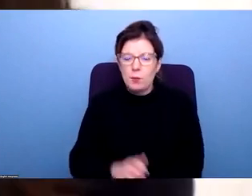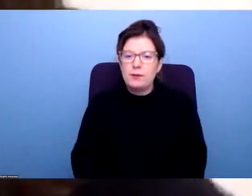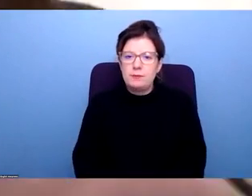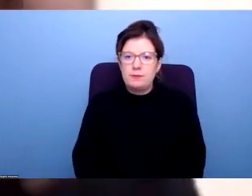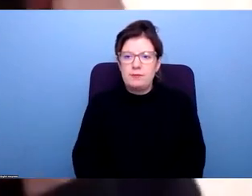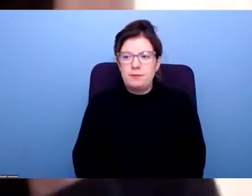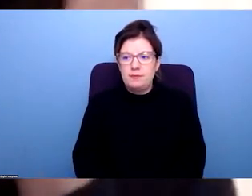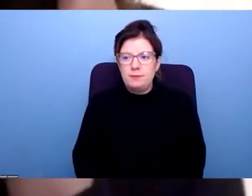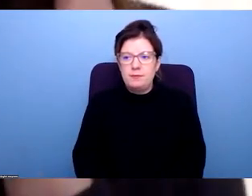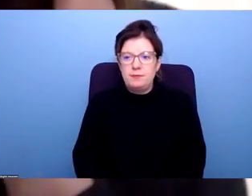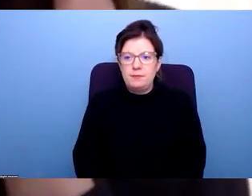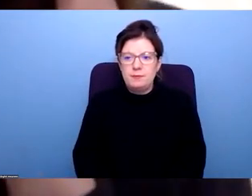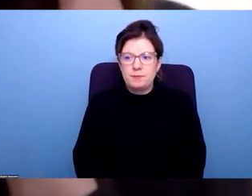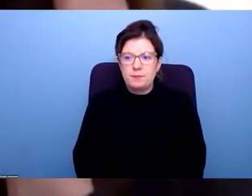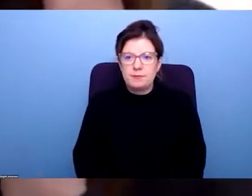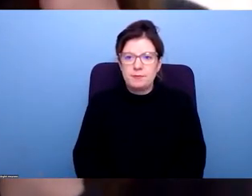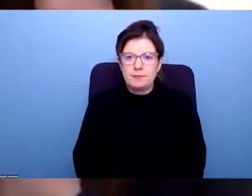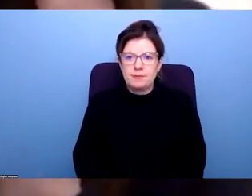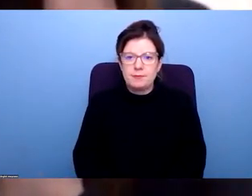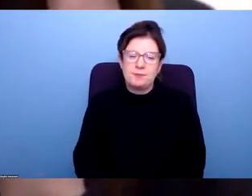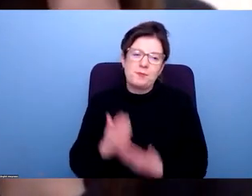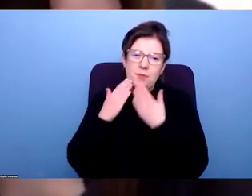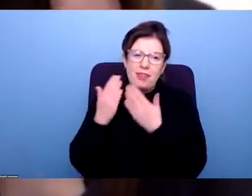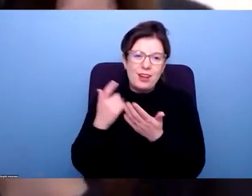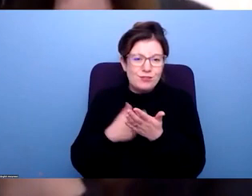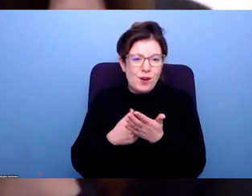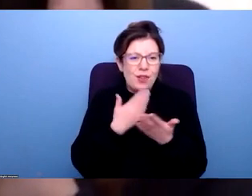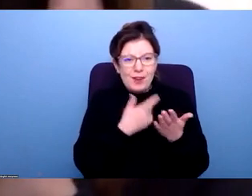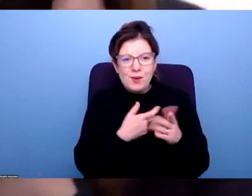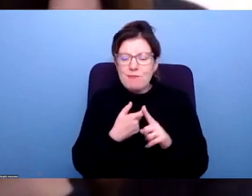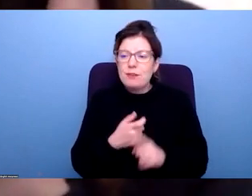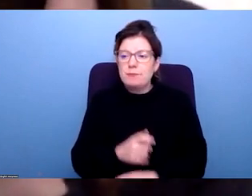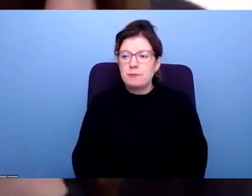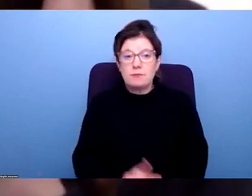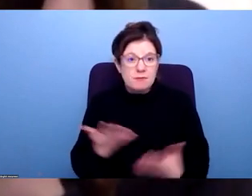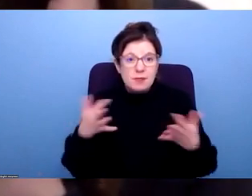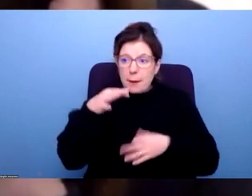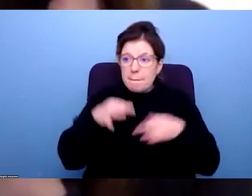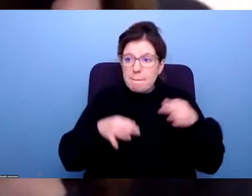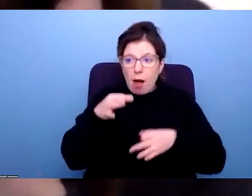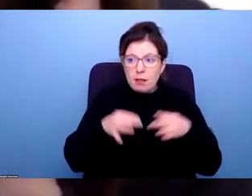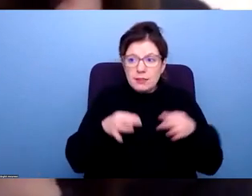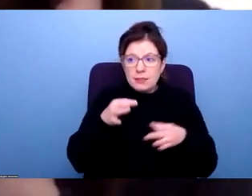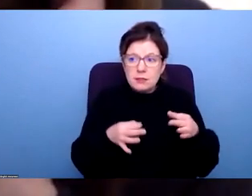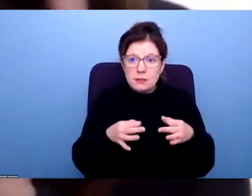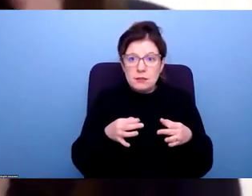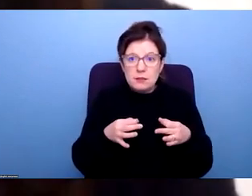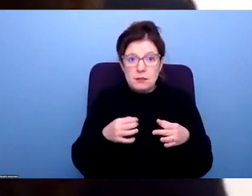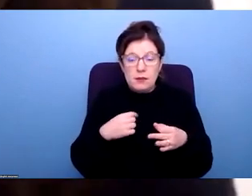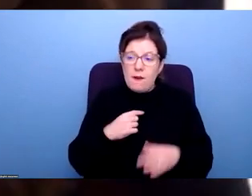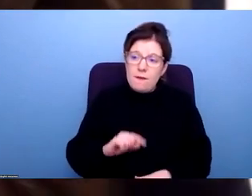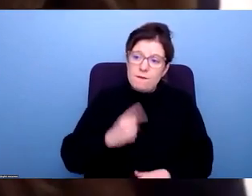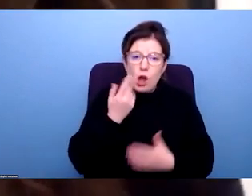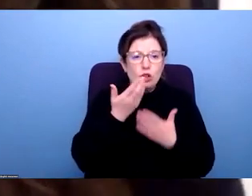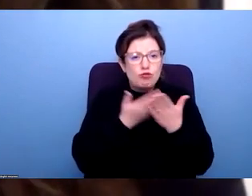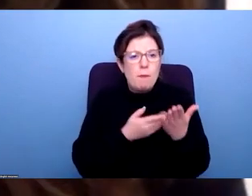Yeah, thank you. Thank you, Rona, as well. Going back to what you said about politics is our first ever report that we did was around